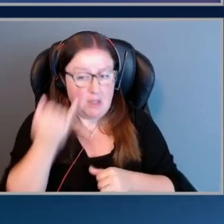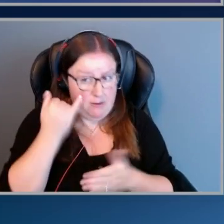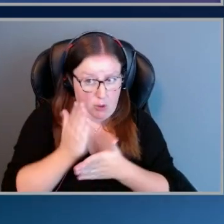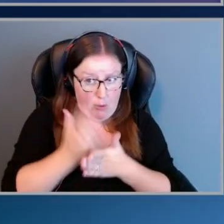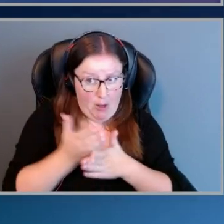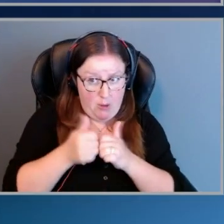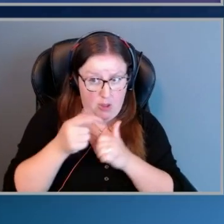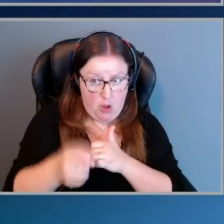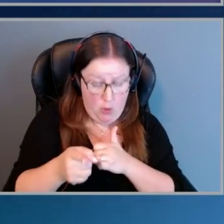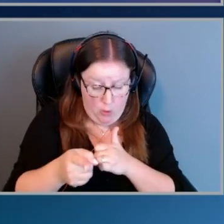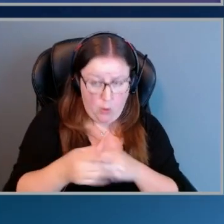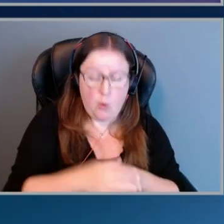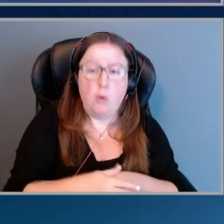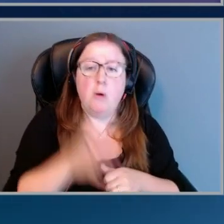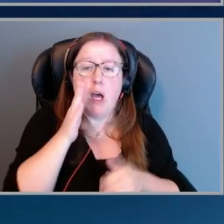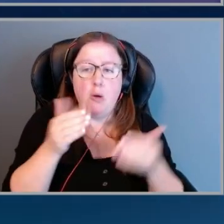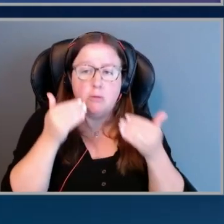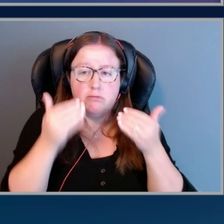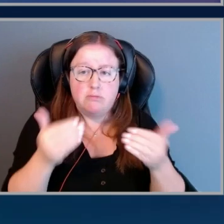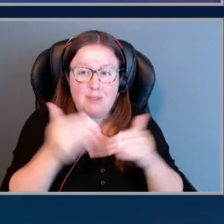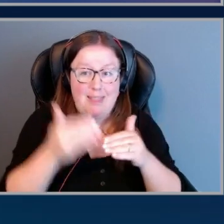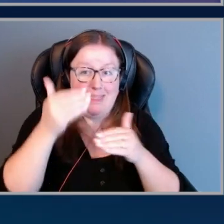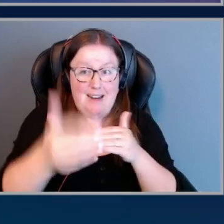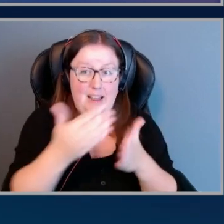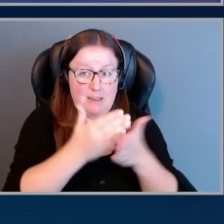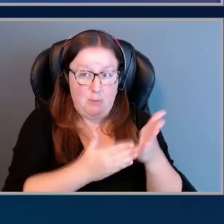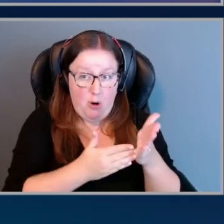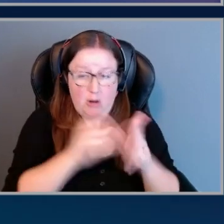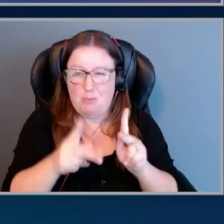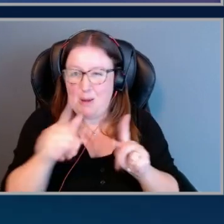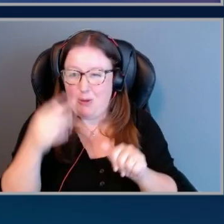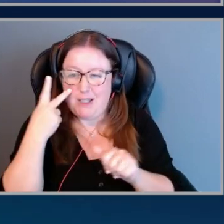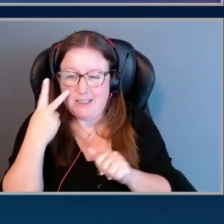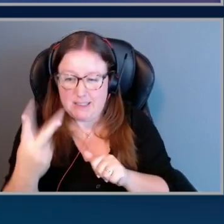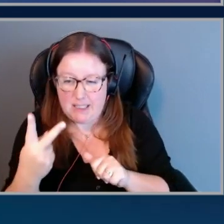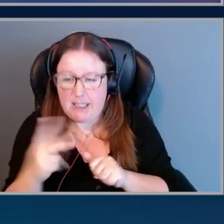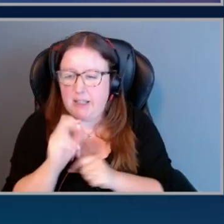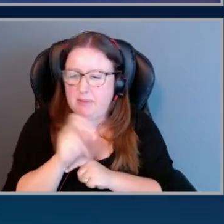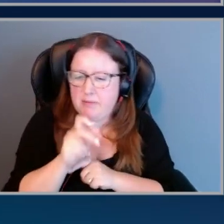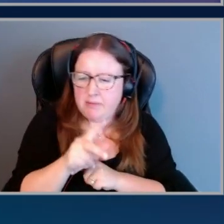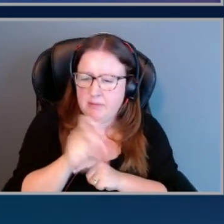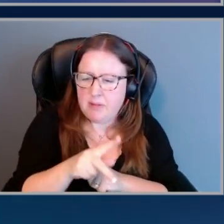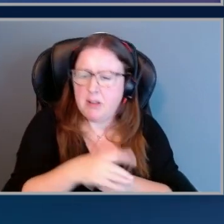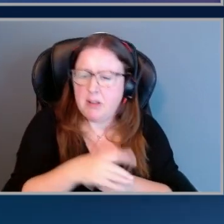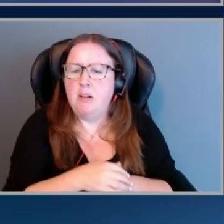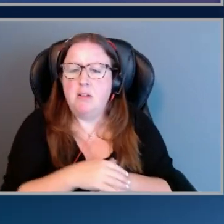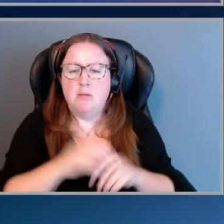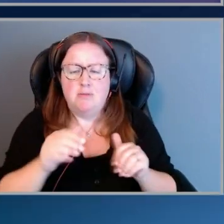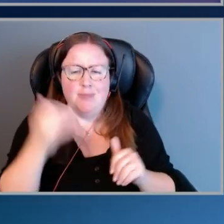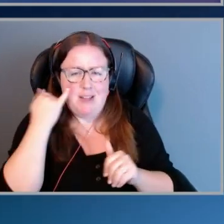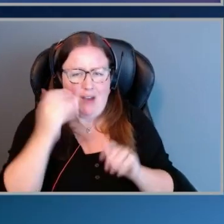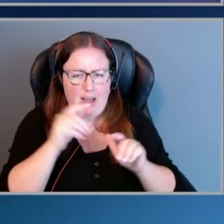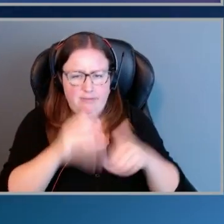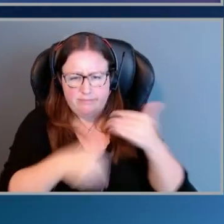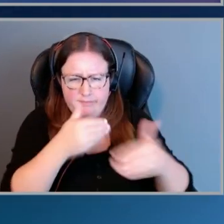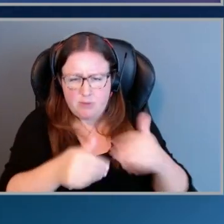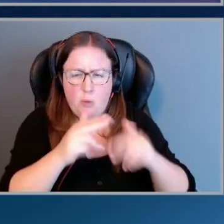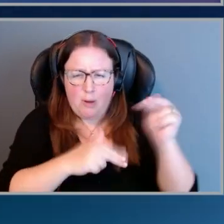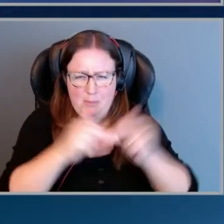I'm going to say let's go on to the next phase here so folks can see like, okay, let's fast forward here. We've built out this architecture.